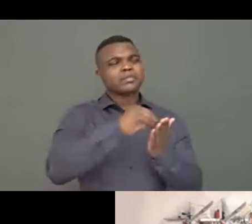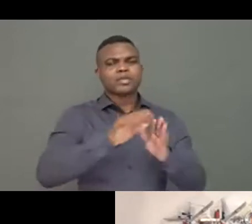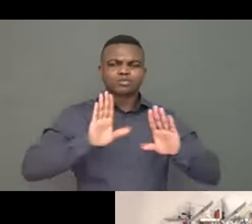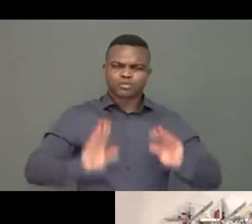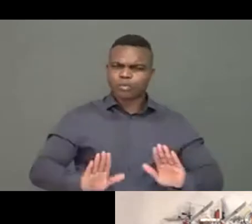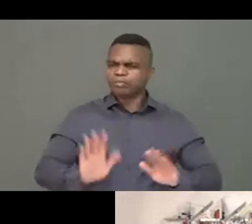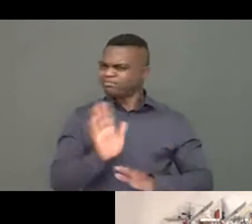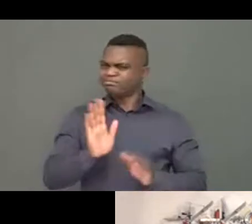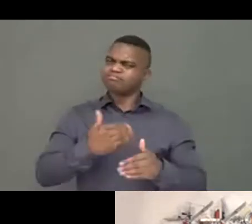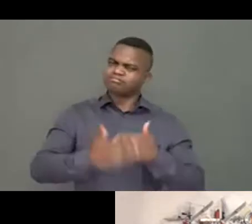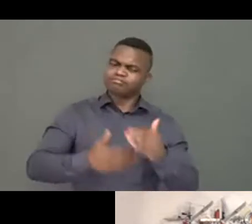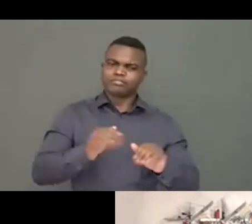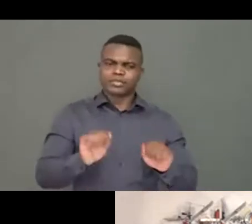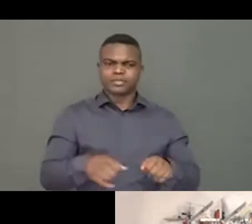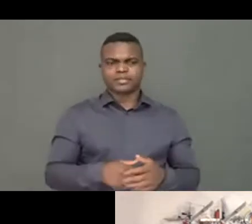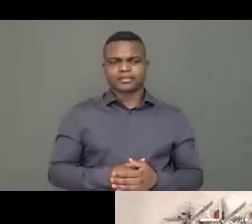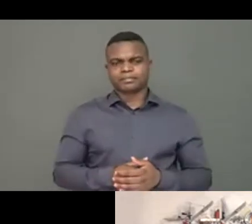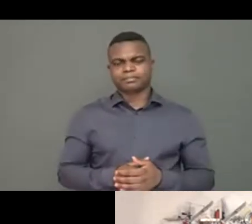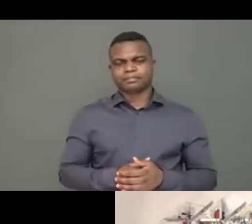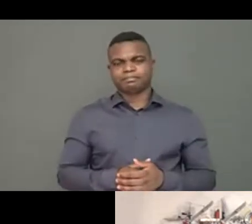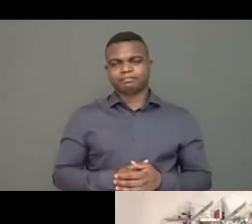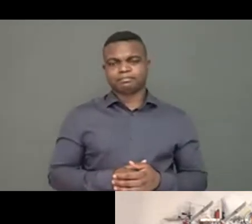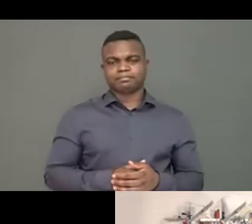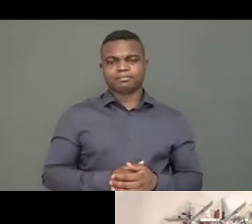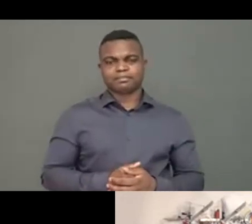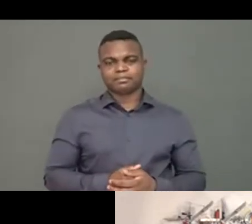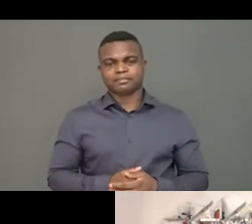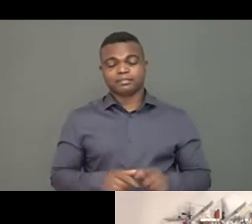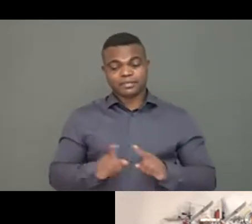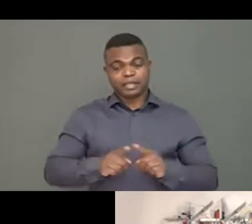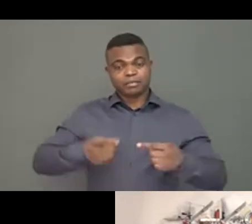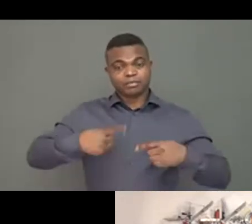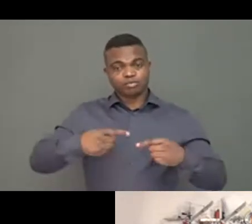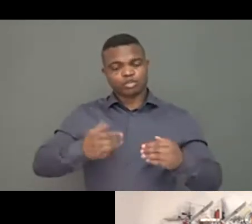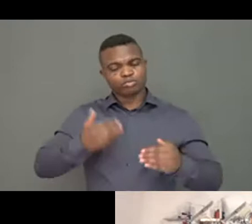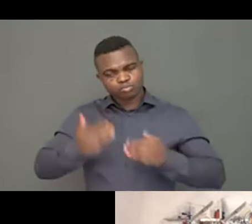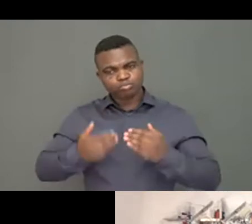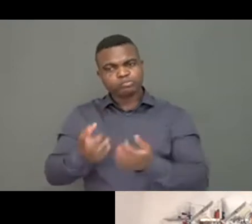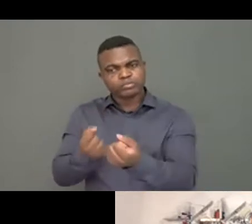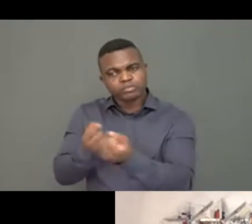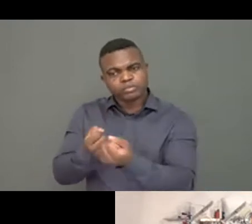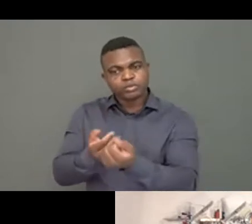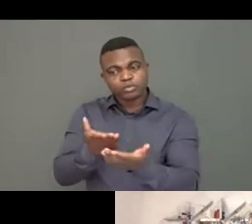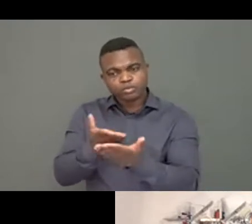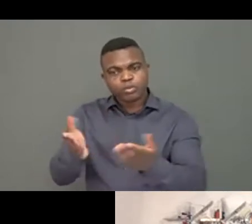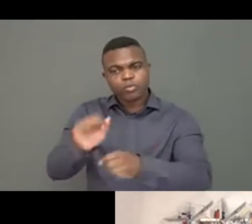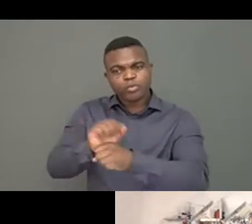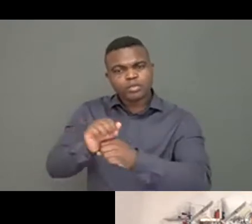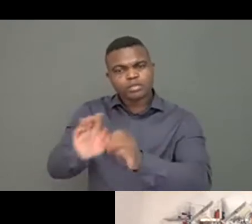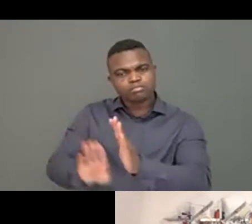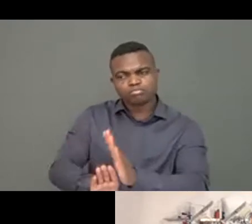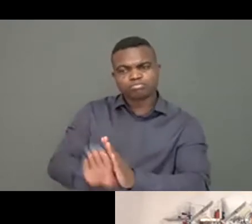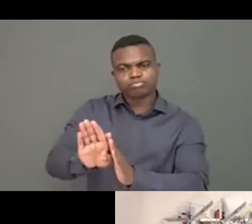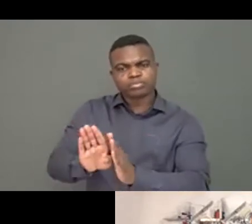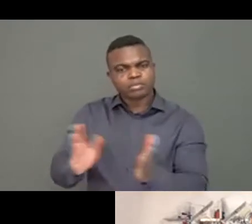and regular events in place to make, to gather our members in the way that we can share